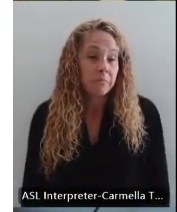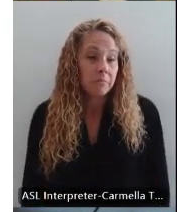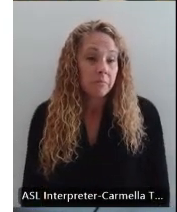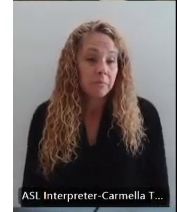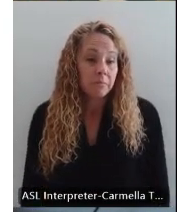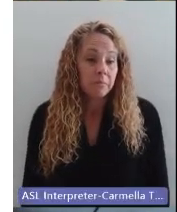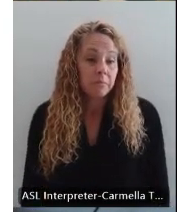10 You